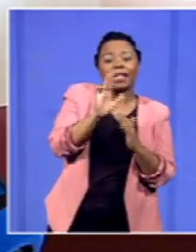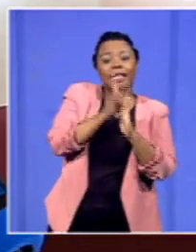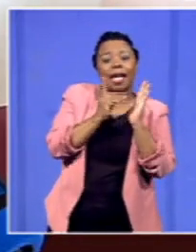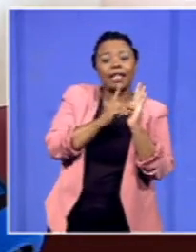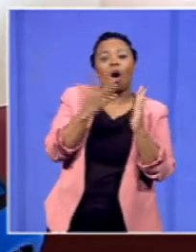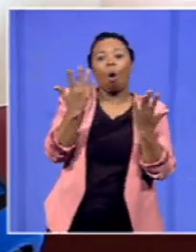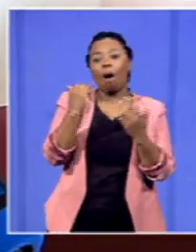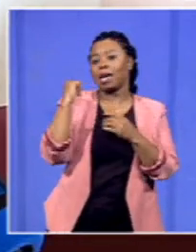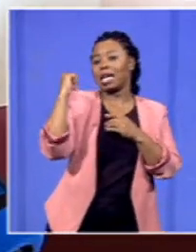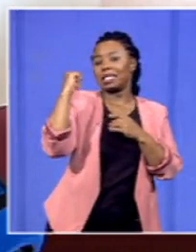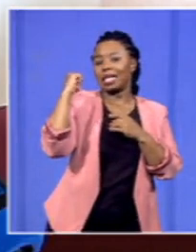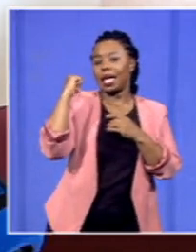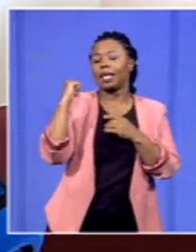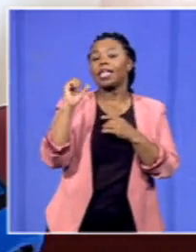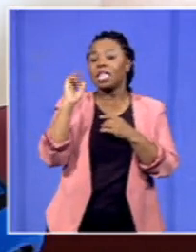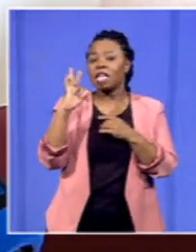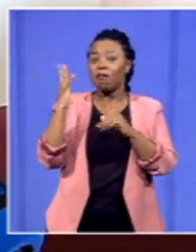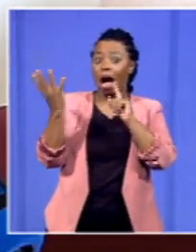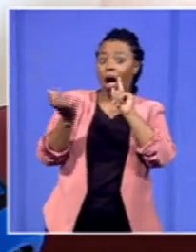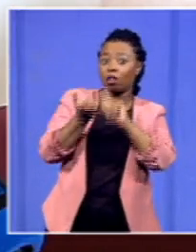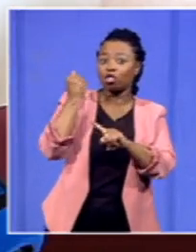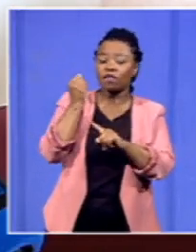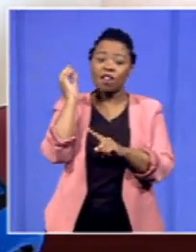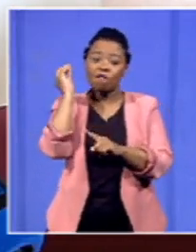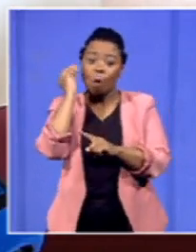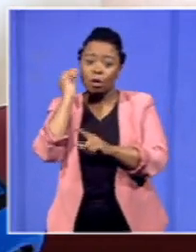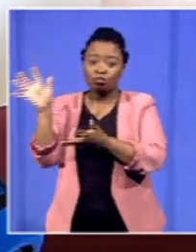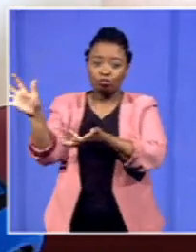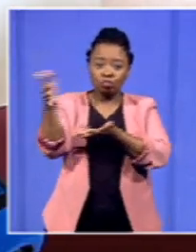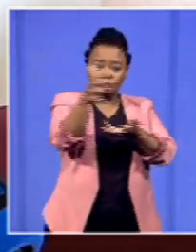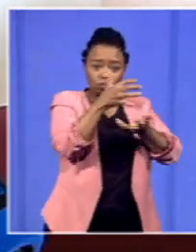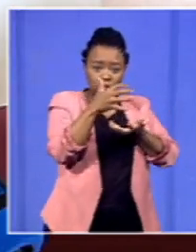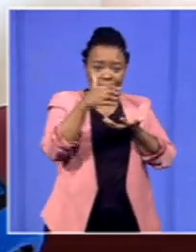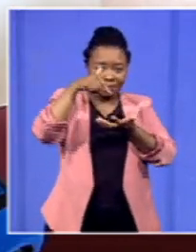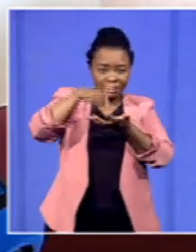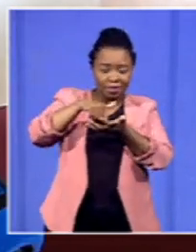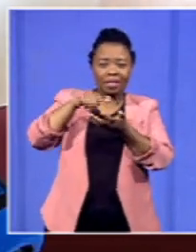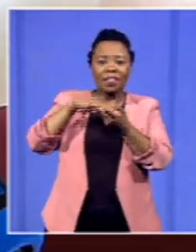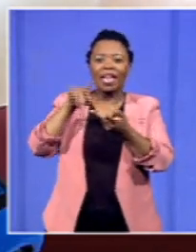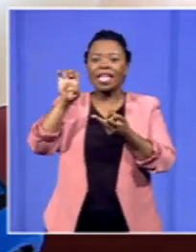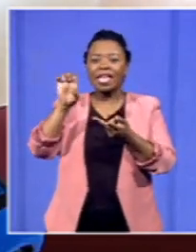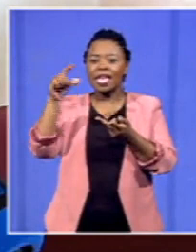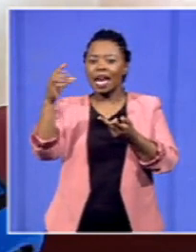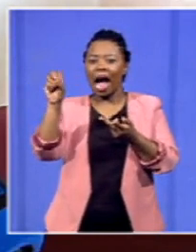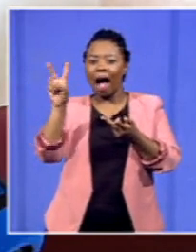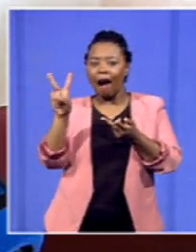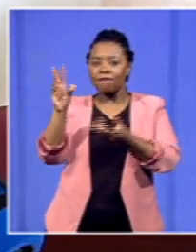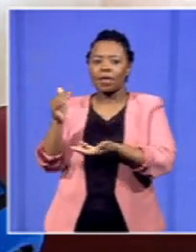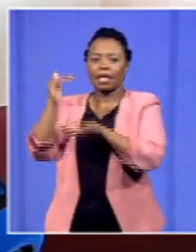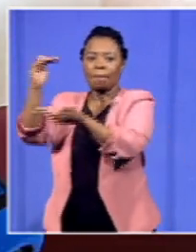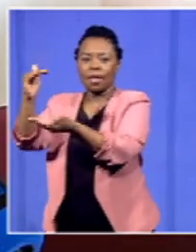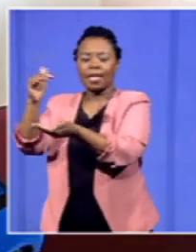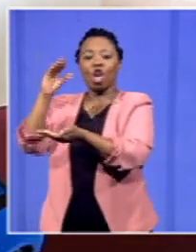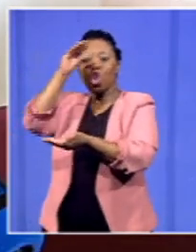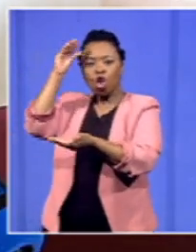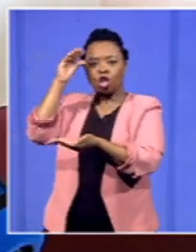that they collect the data, they are able to ensure that they submit to ICAV so that these nurses can be paid. What was